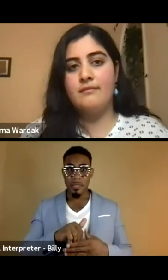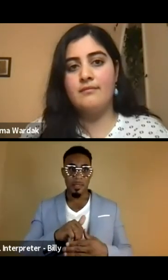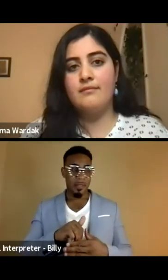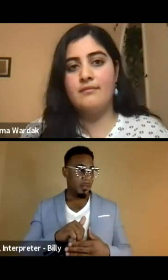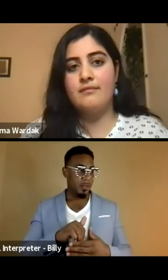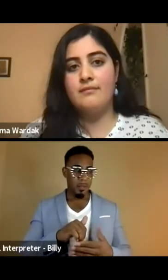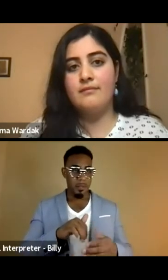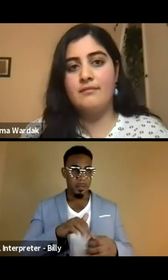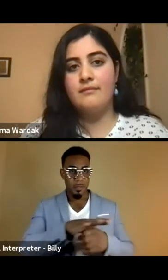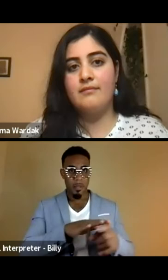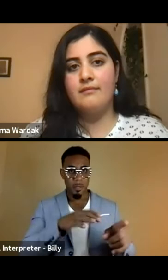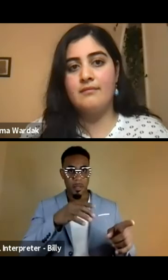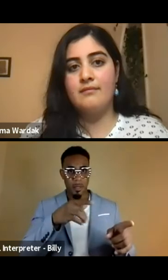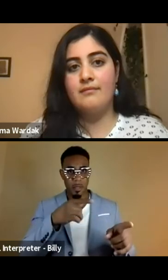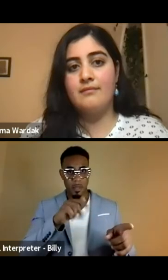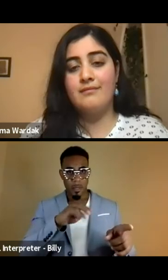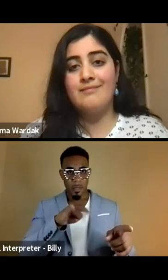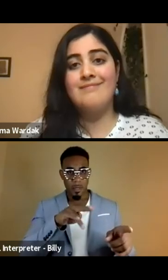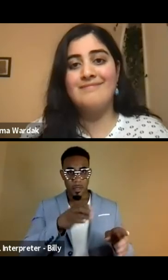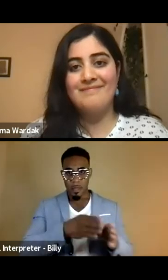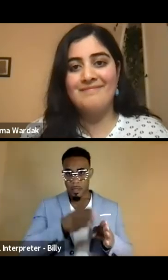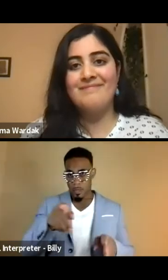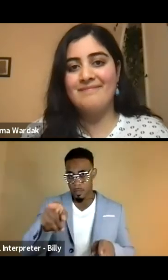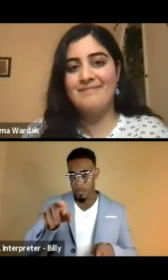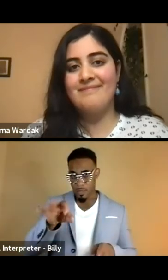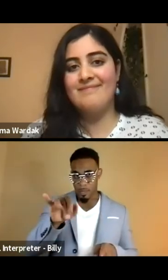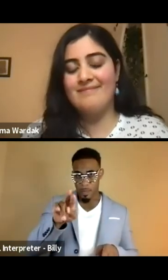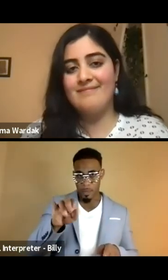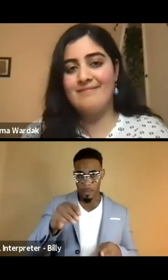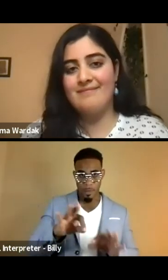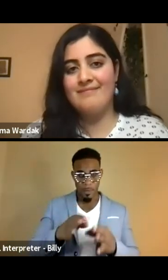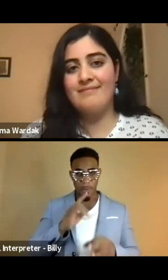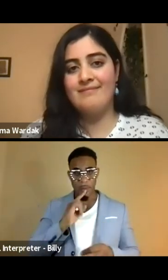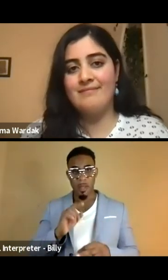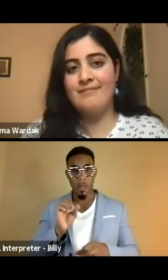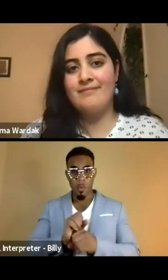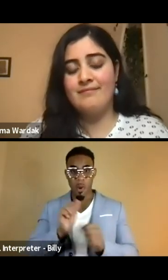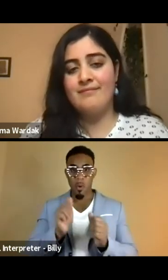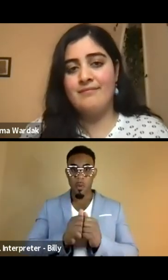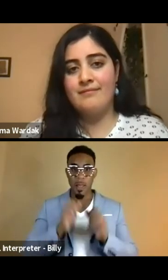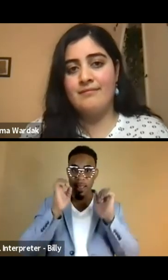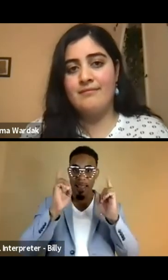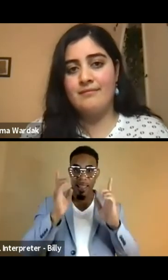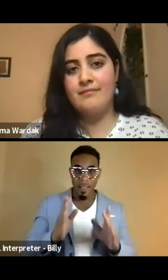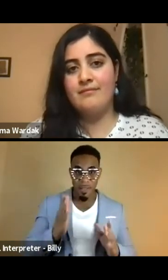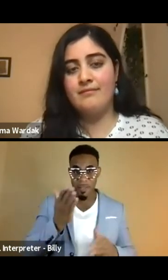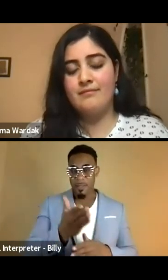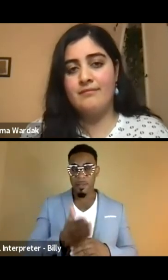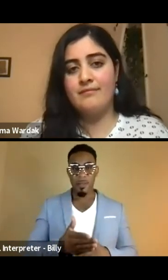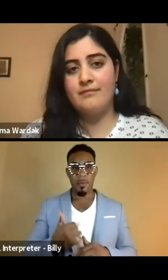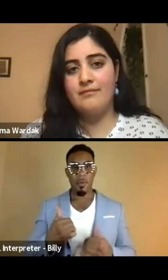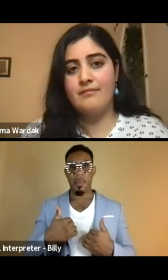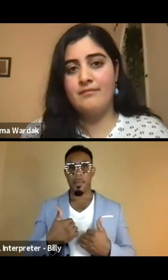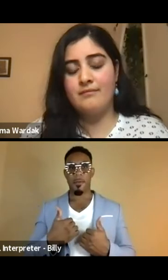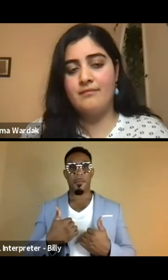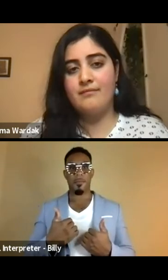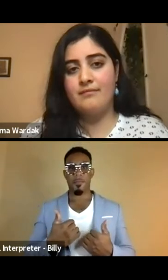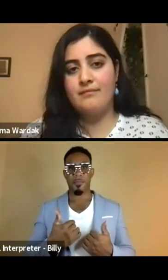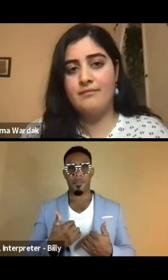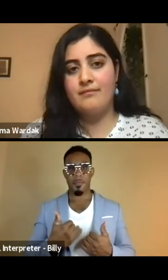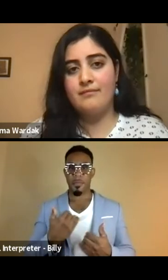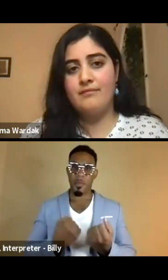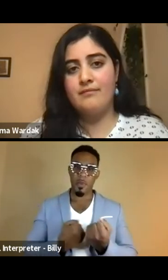province of Ghazni next to Wardak where Fatima's family is working with educators there. We have, uh,